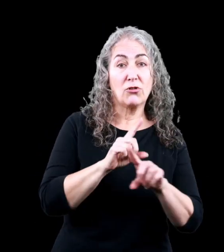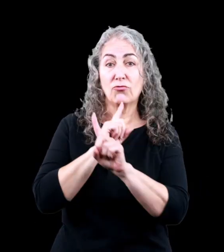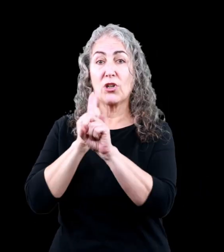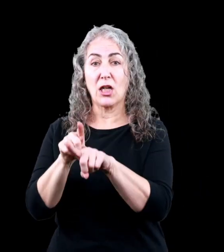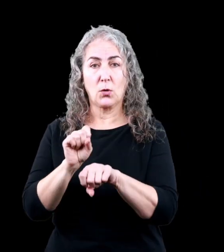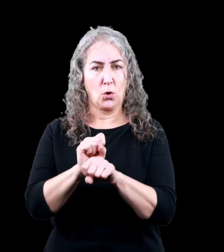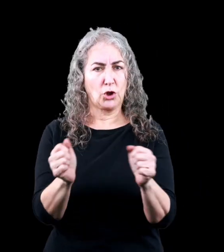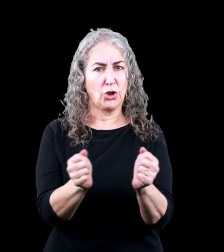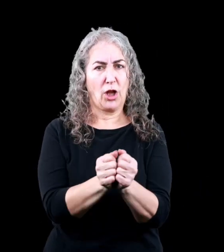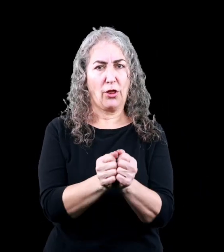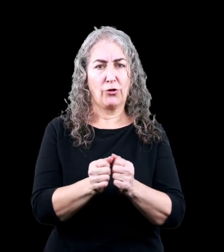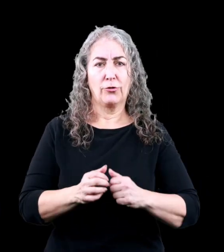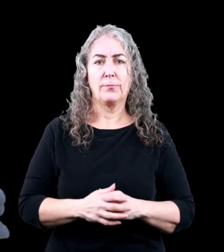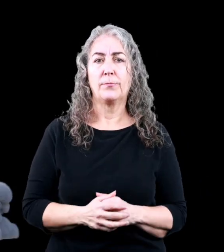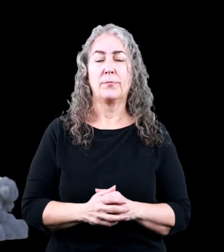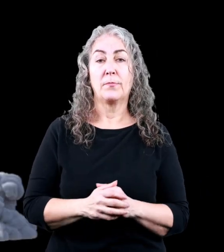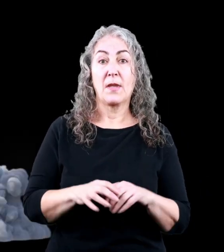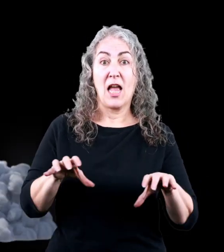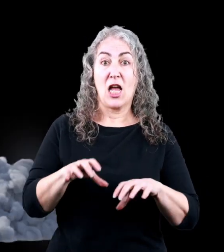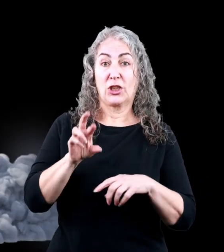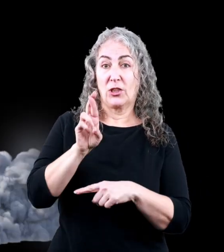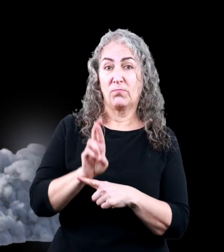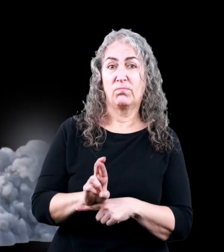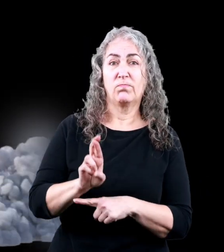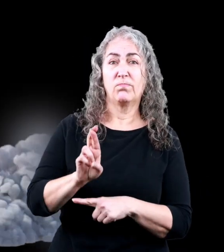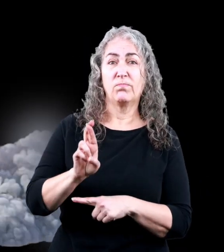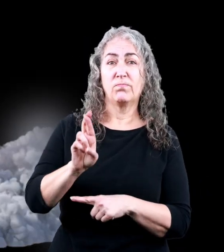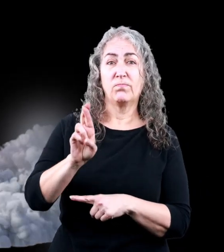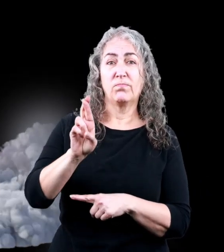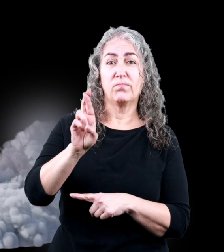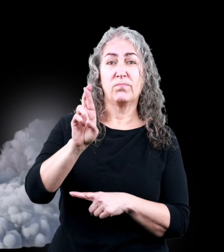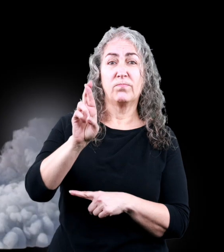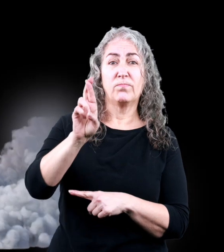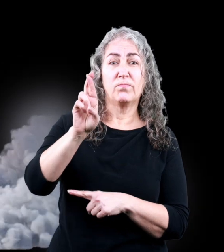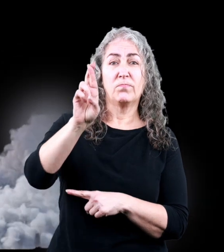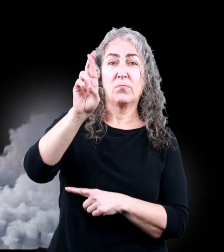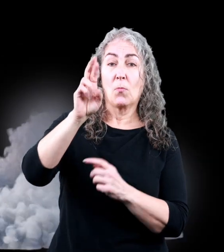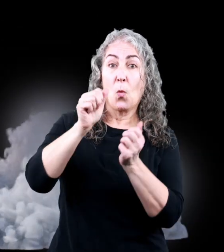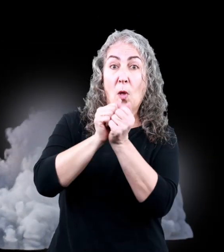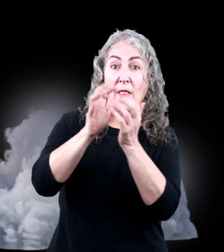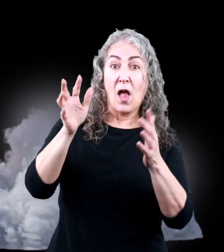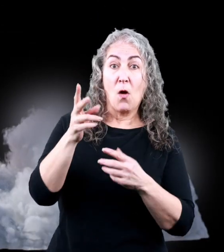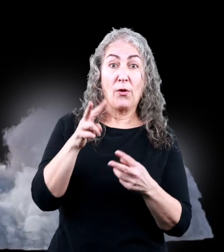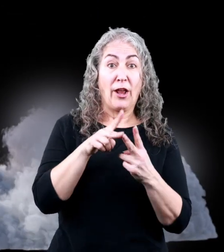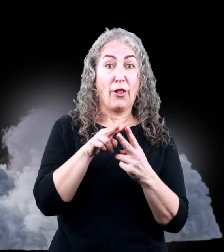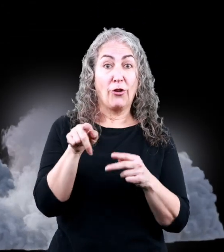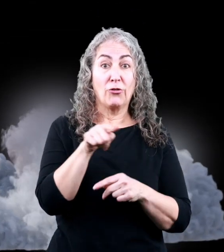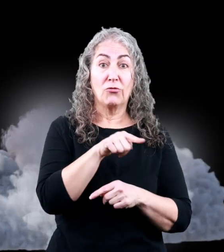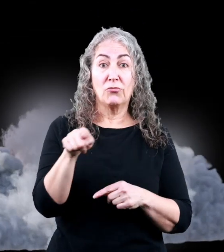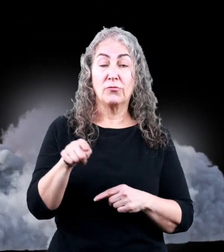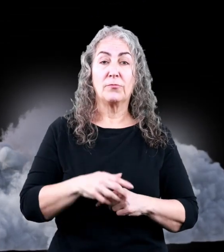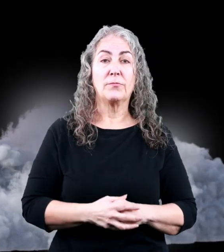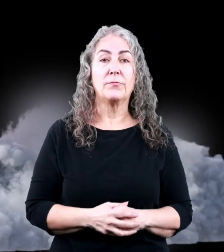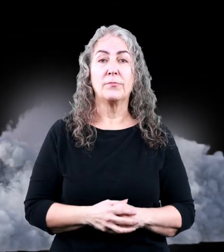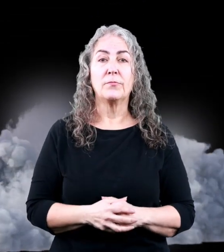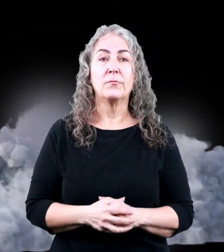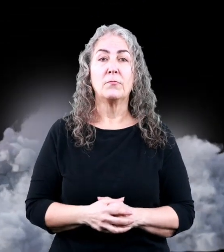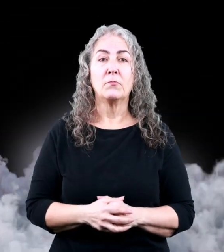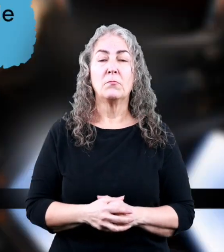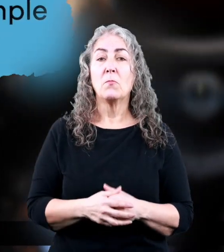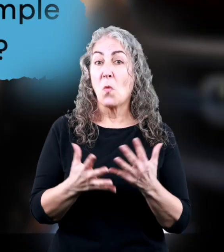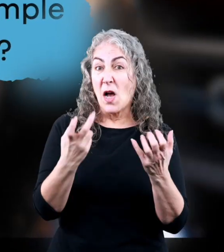action and reaction working together caused the shuttle to launch. You can't have one without the other.